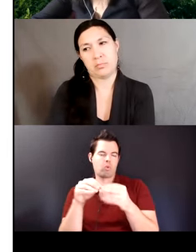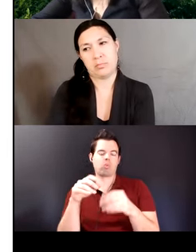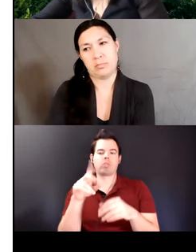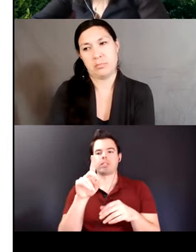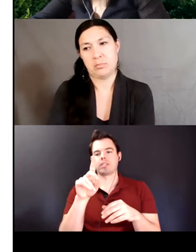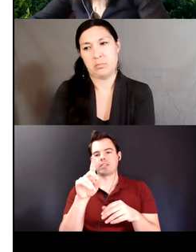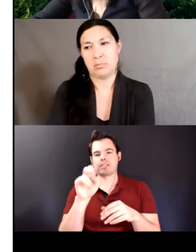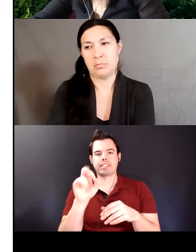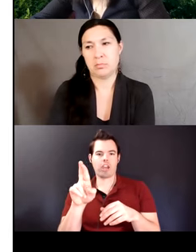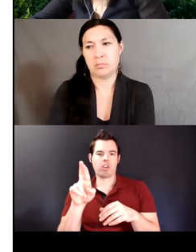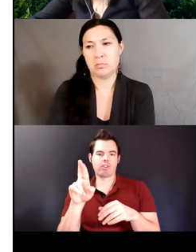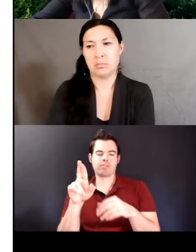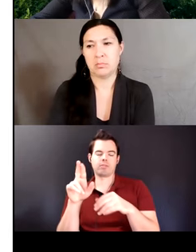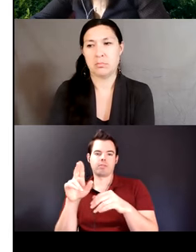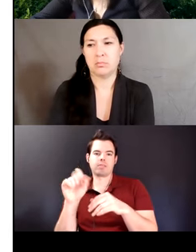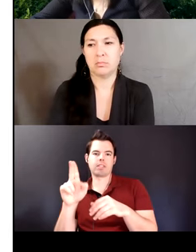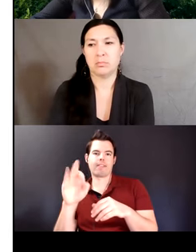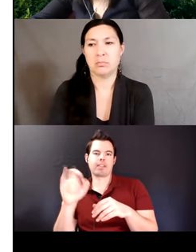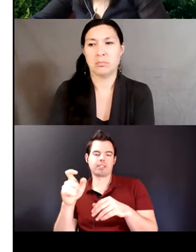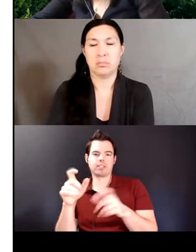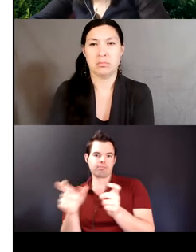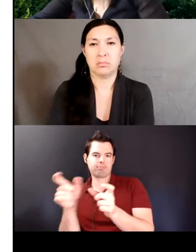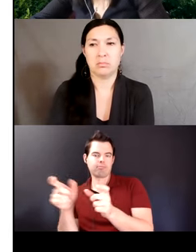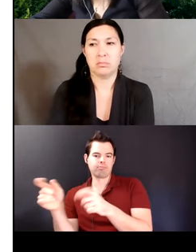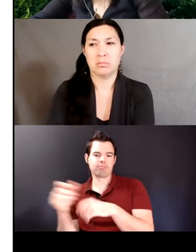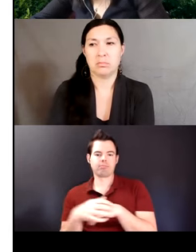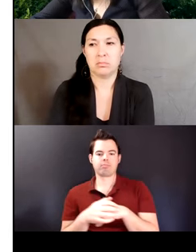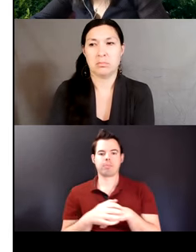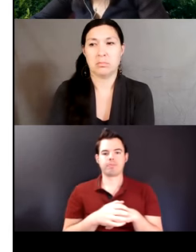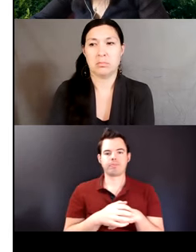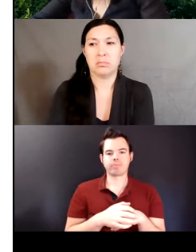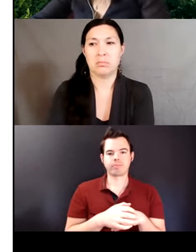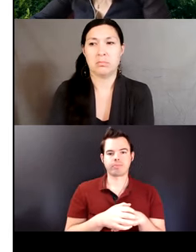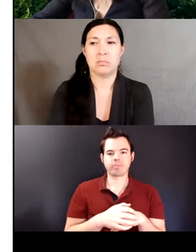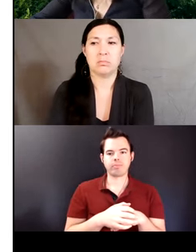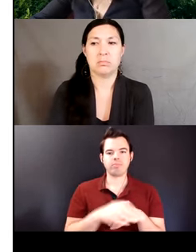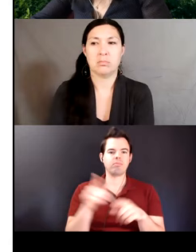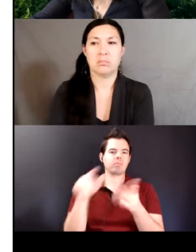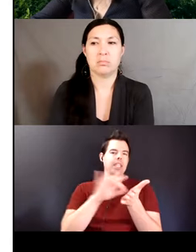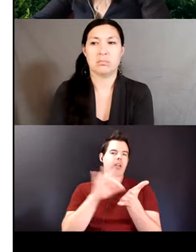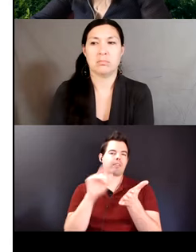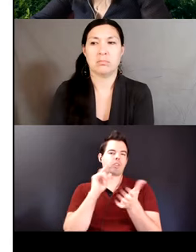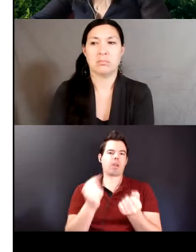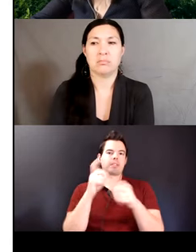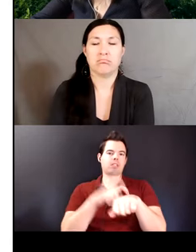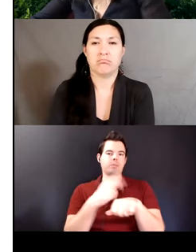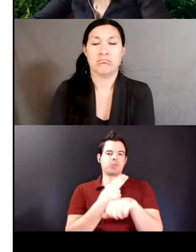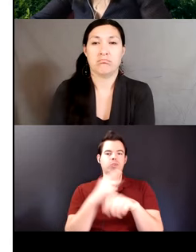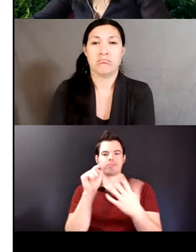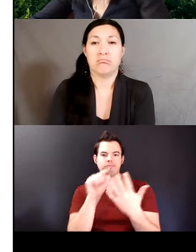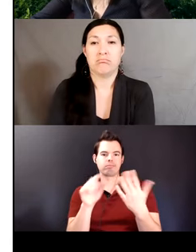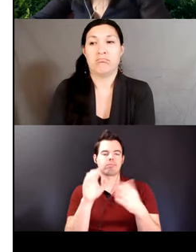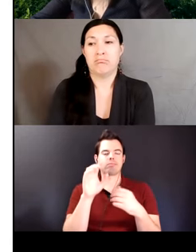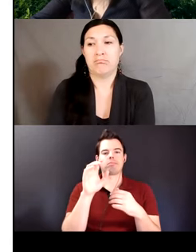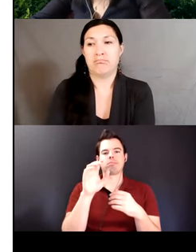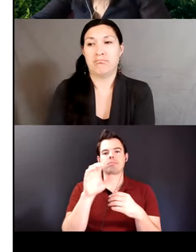are not found in the eight-hour corpus of bilinguals um the